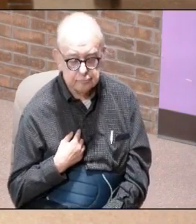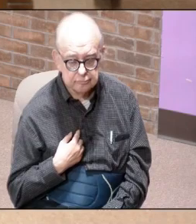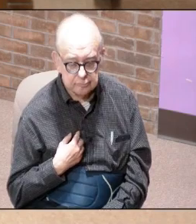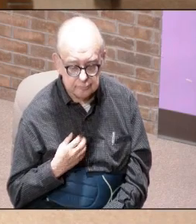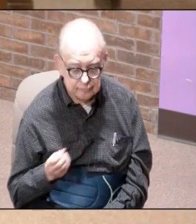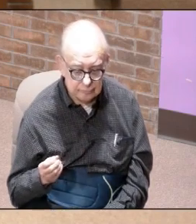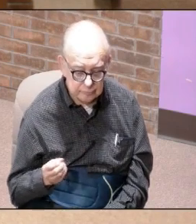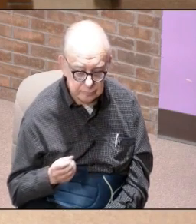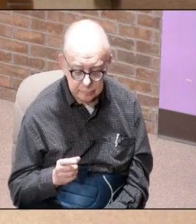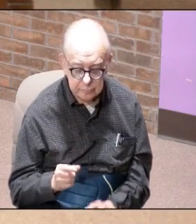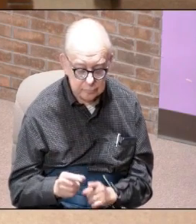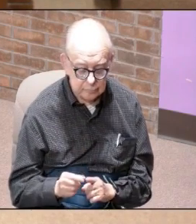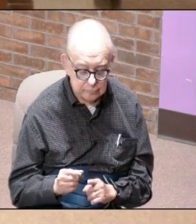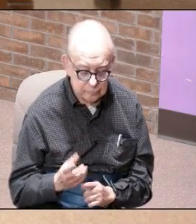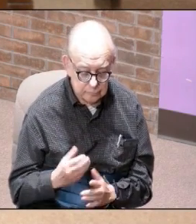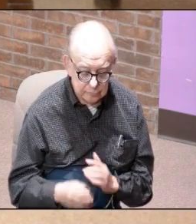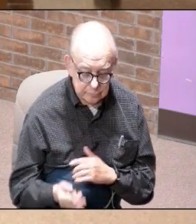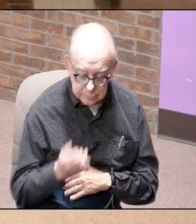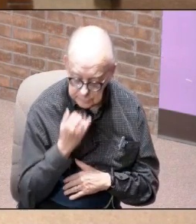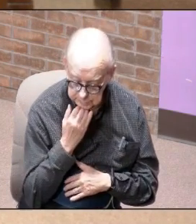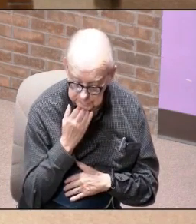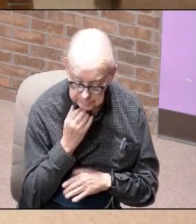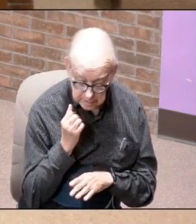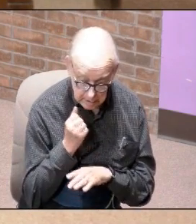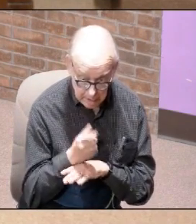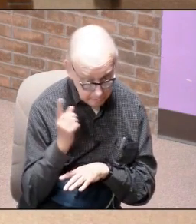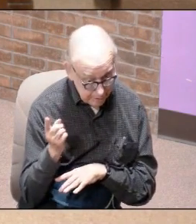and so if the words come out wrong I blame it on him